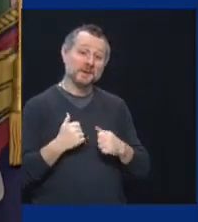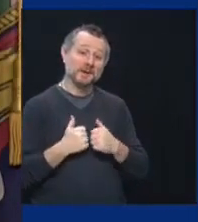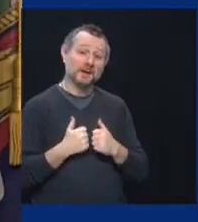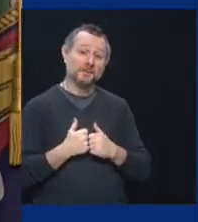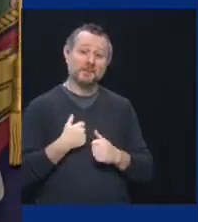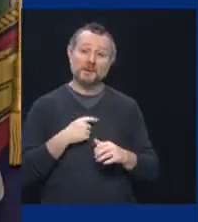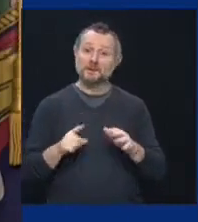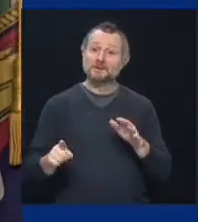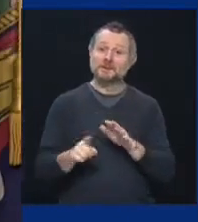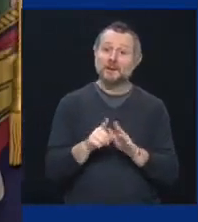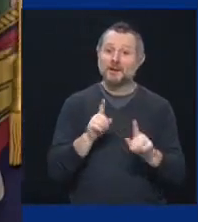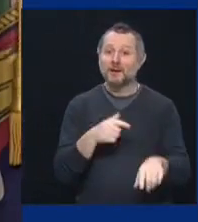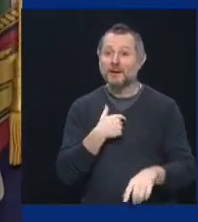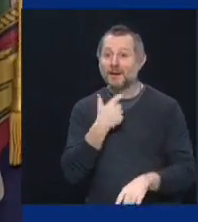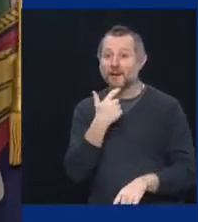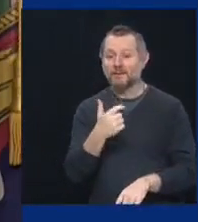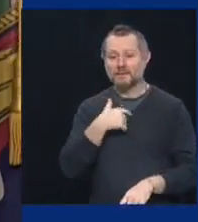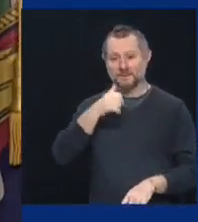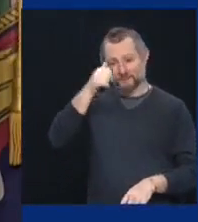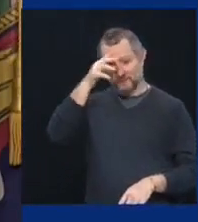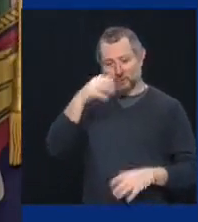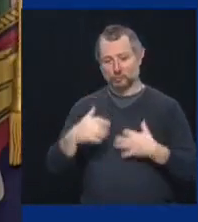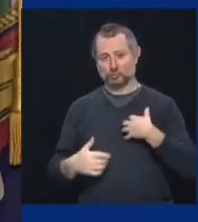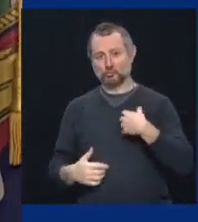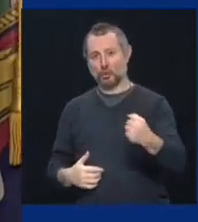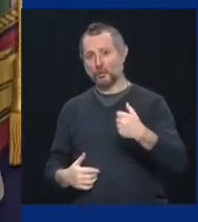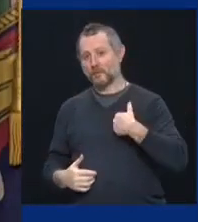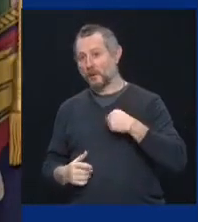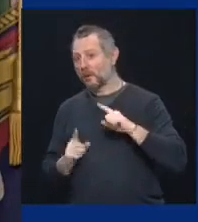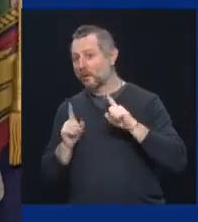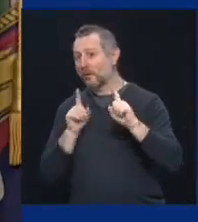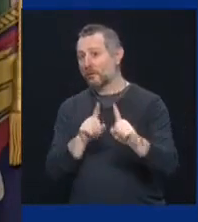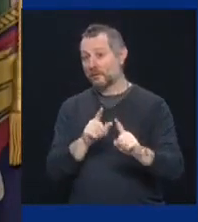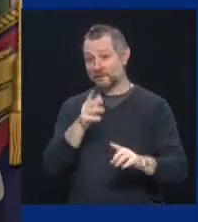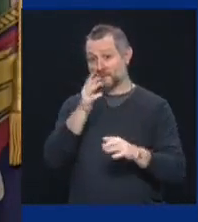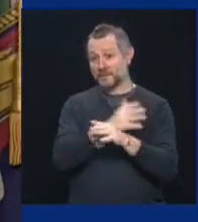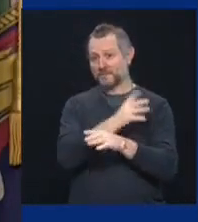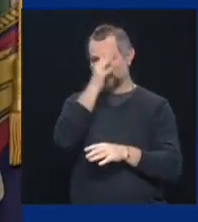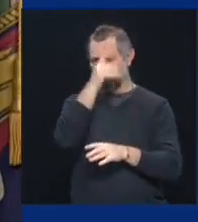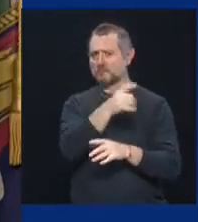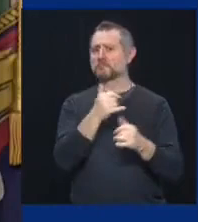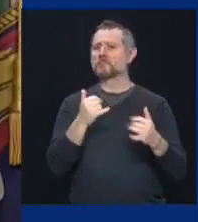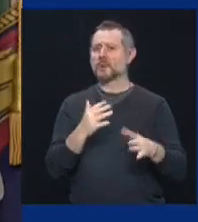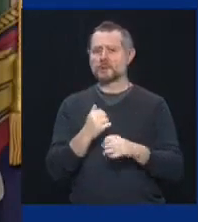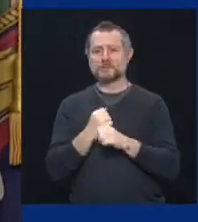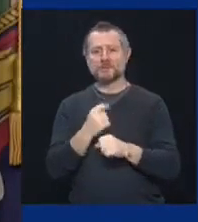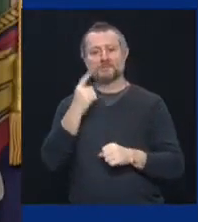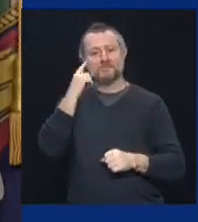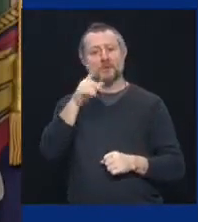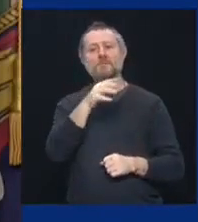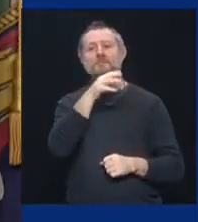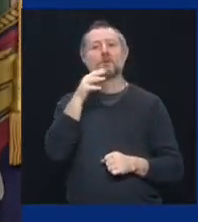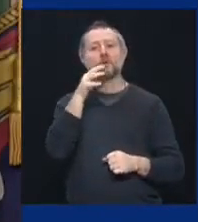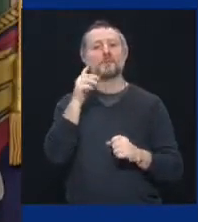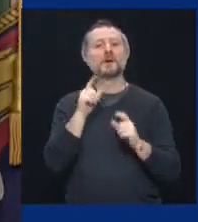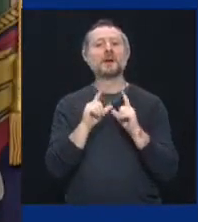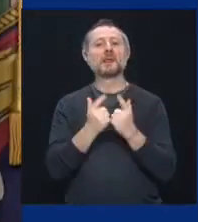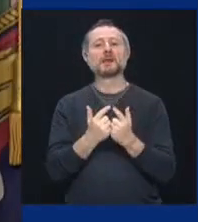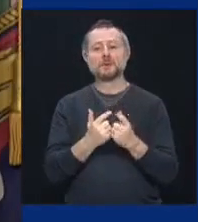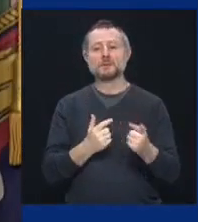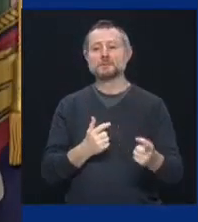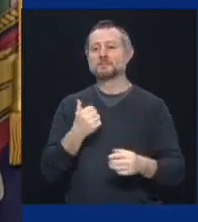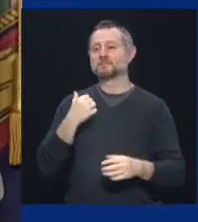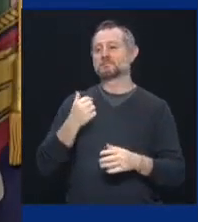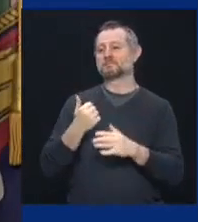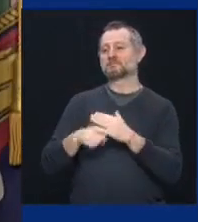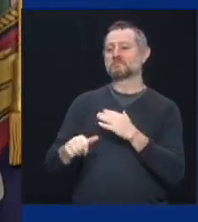a ball player himself, played on the farm team for the Pittsburgh Pirates. First bowl game